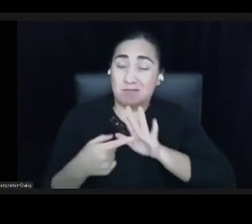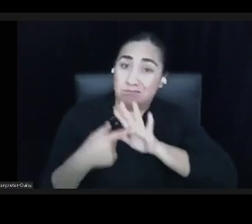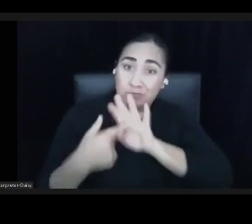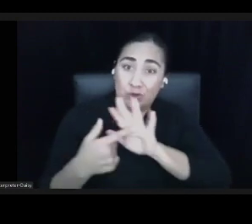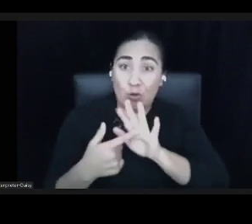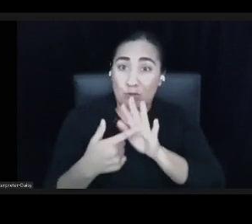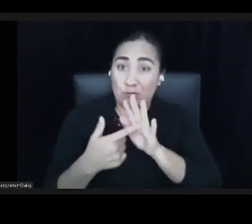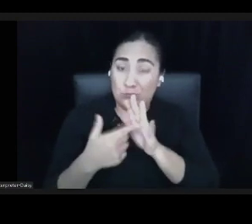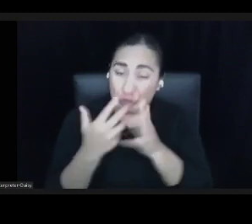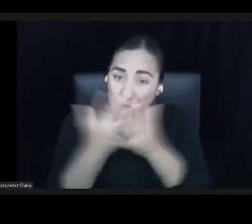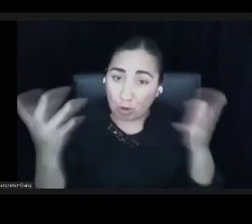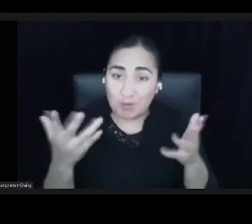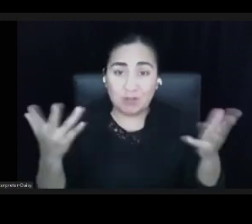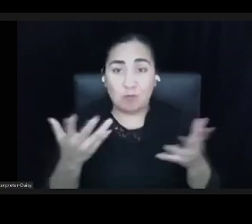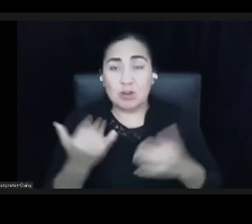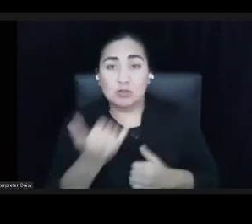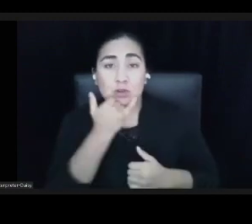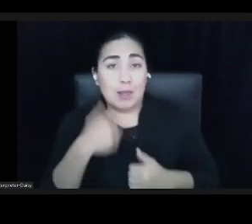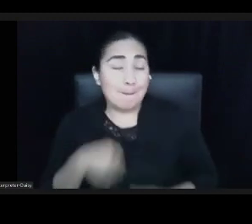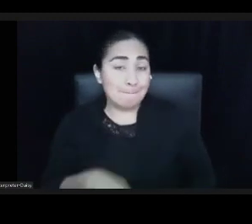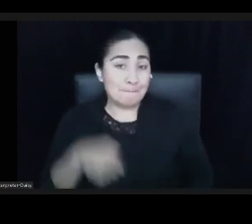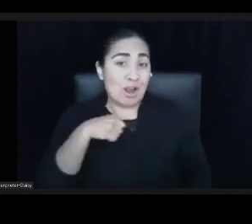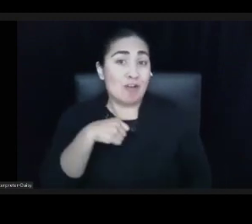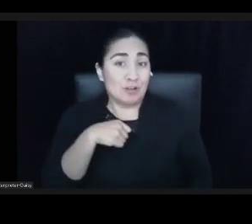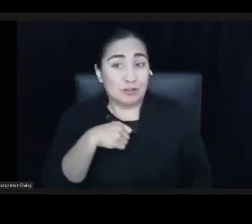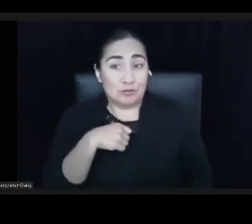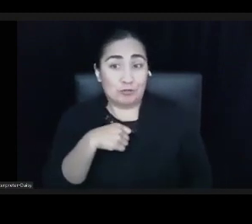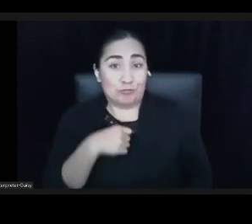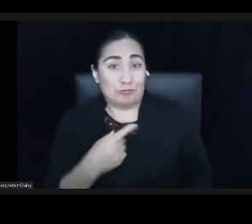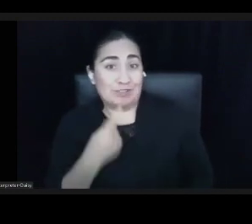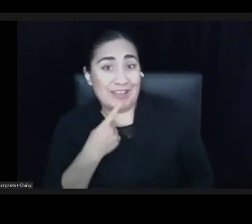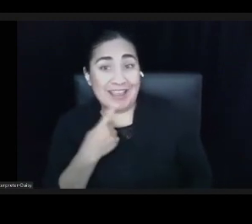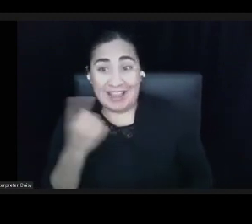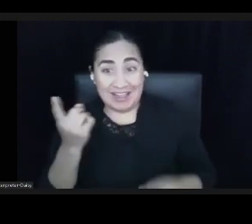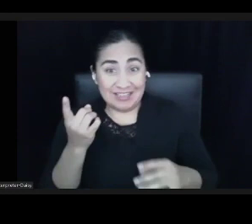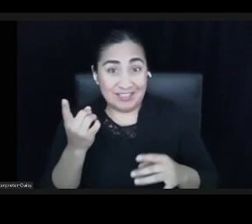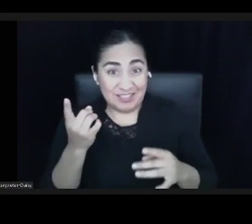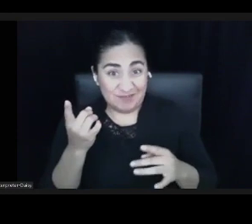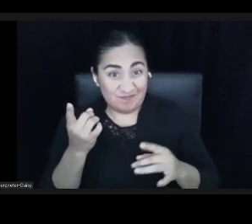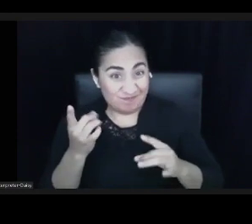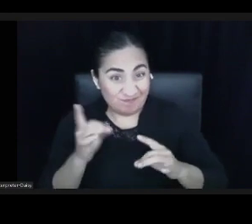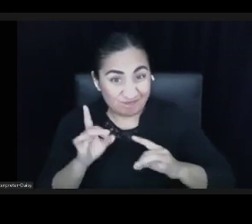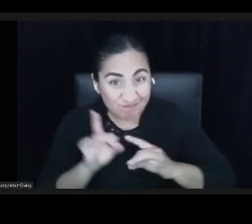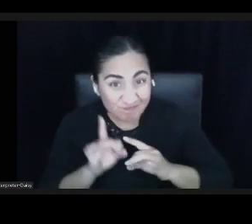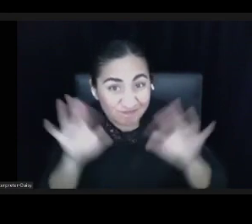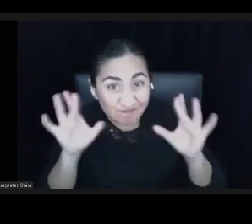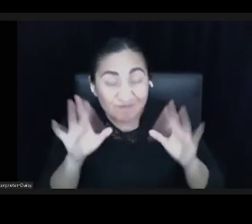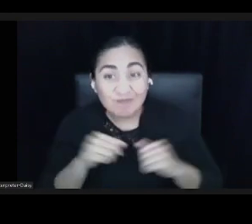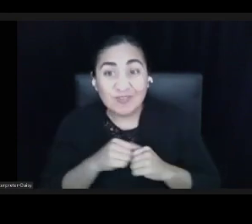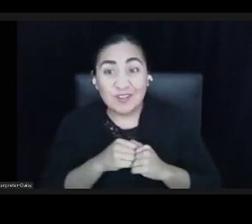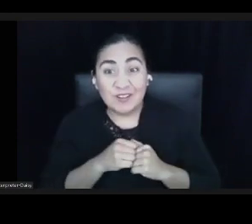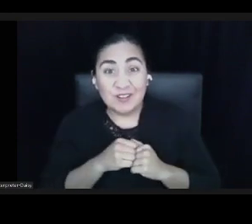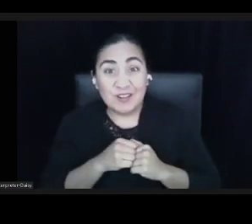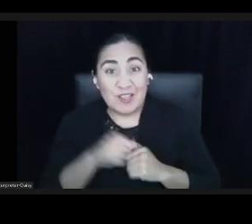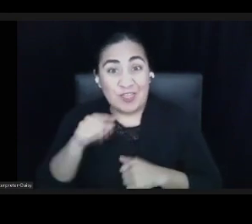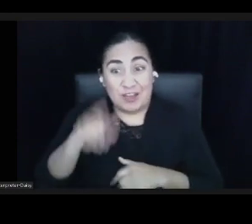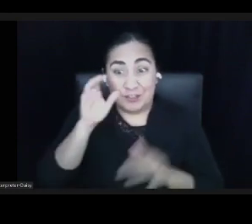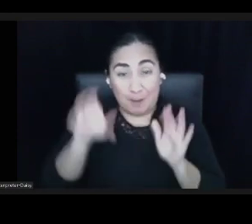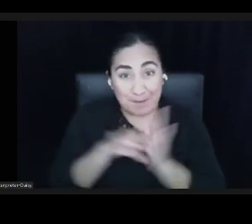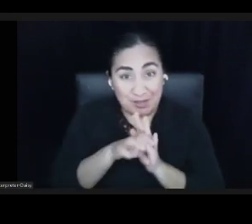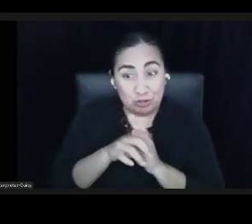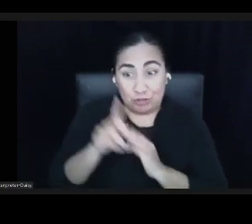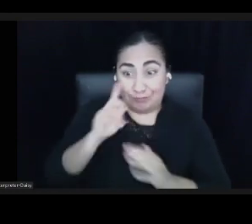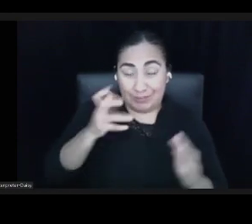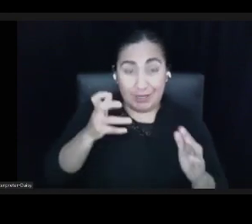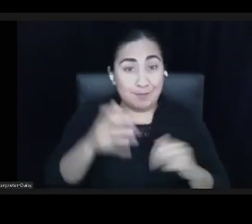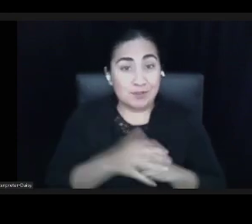And I'm proud to say that as violent as this picture appears to be at the precipice of, this is